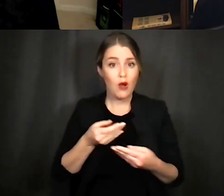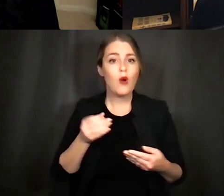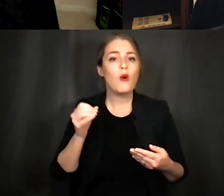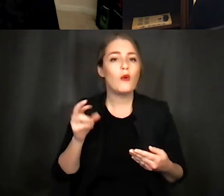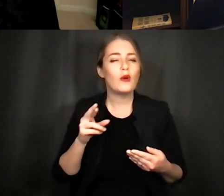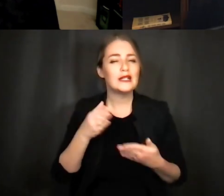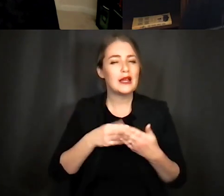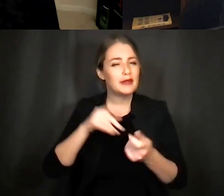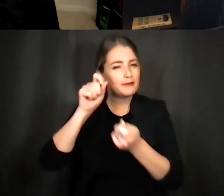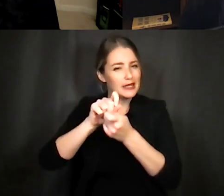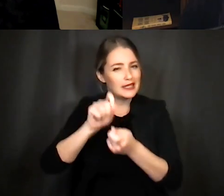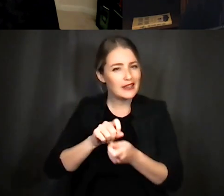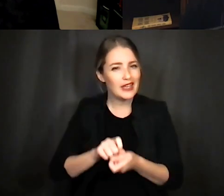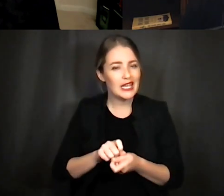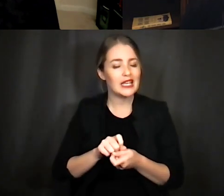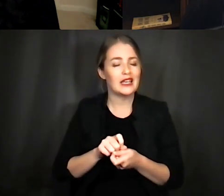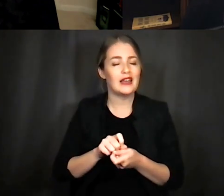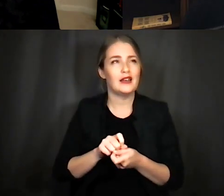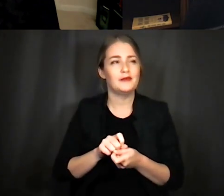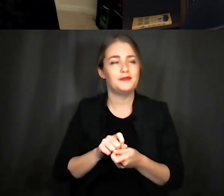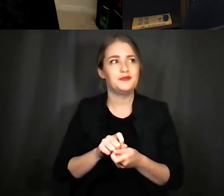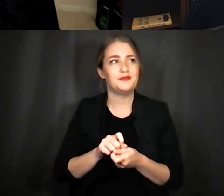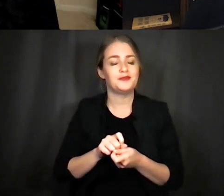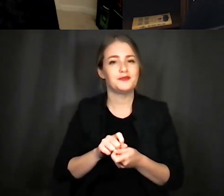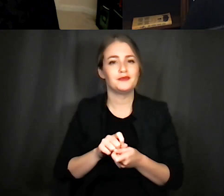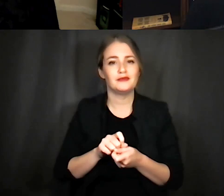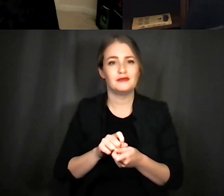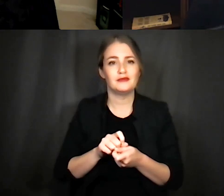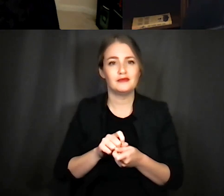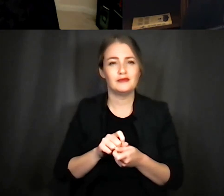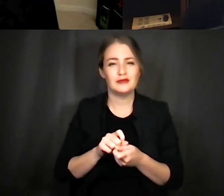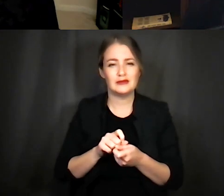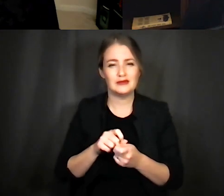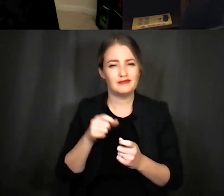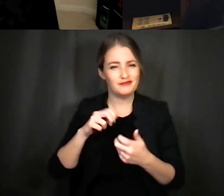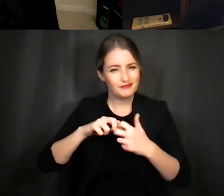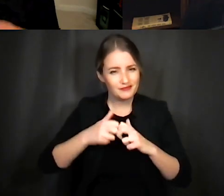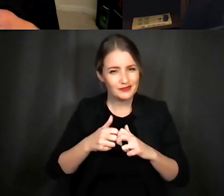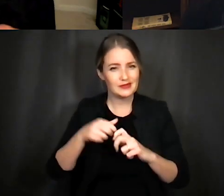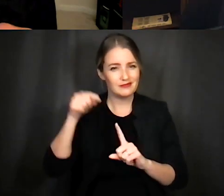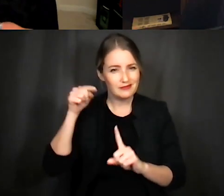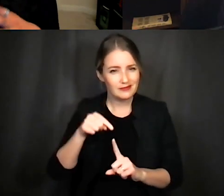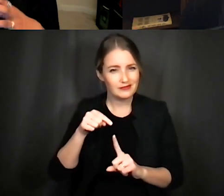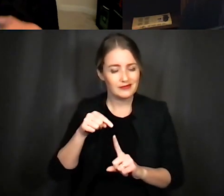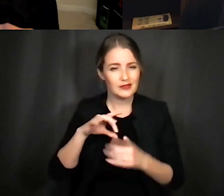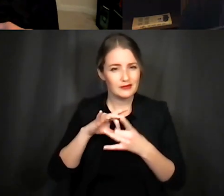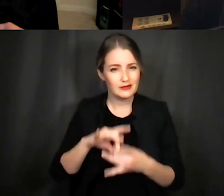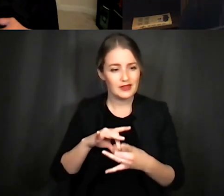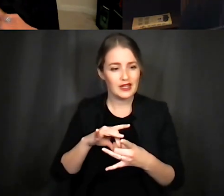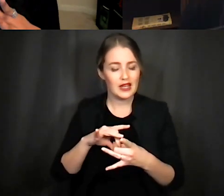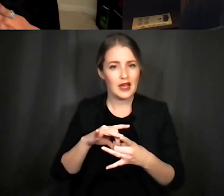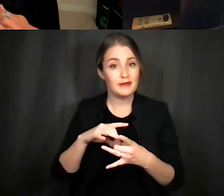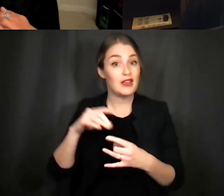um uh uh uh detriments with with respect to the